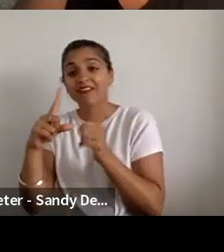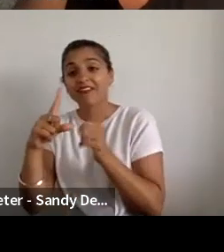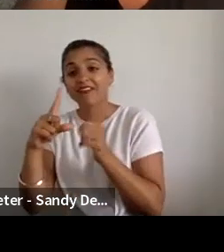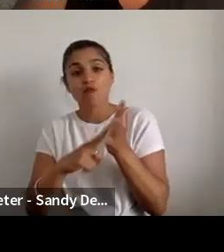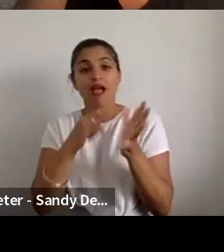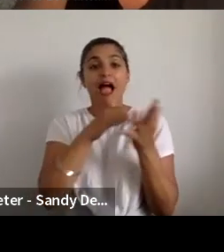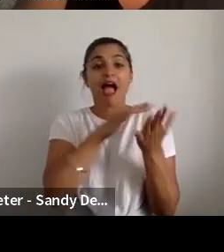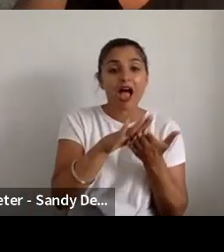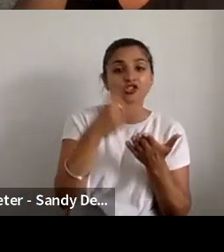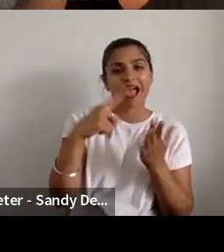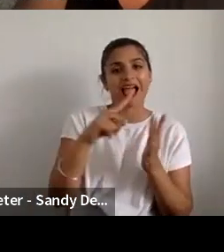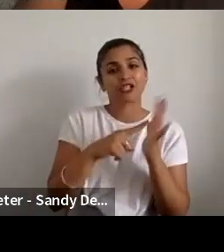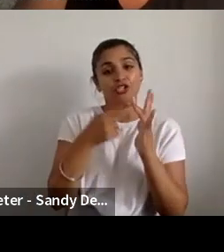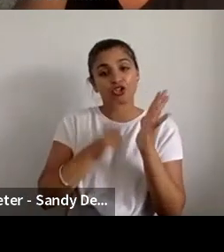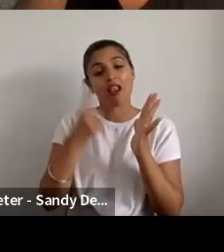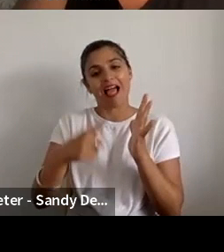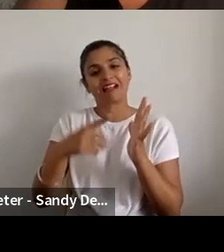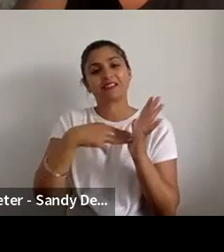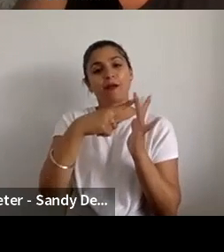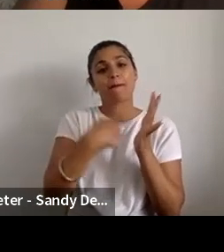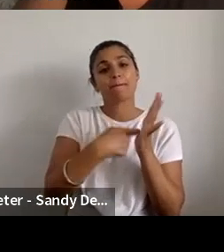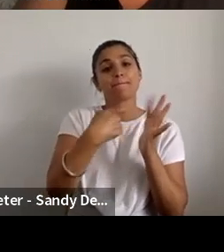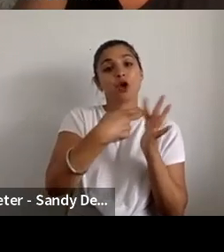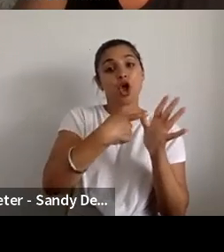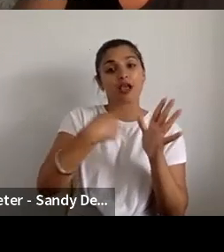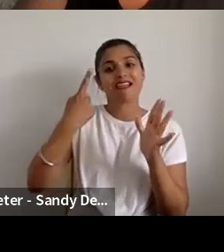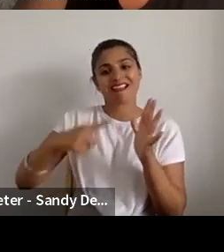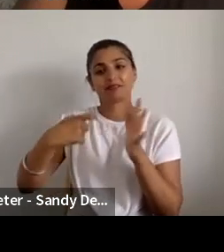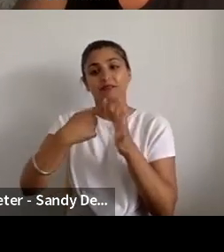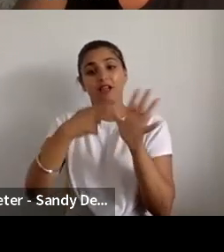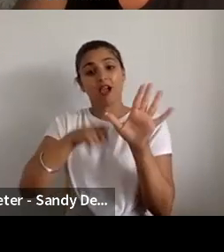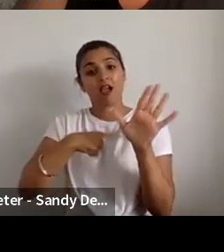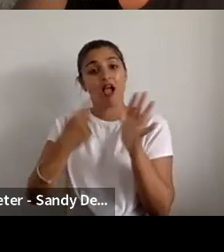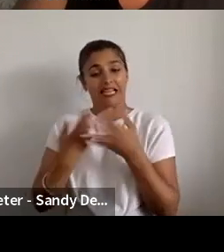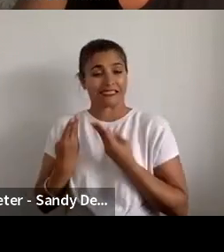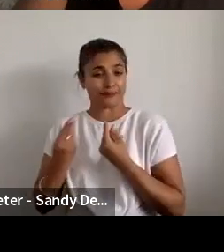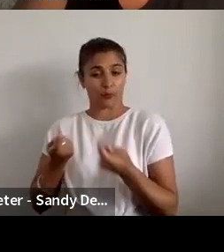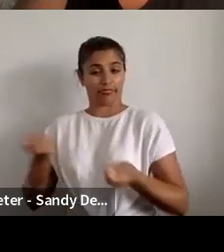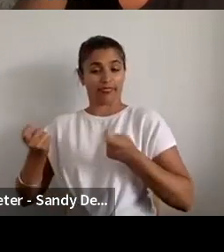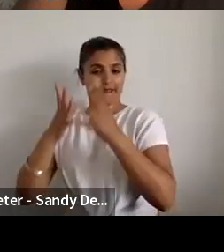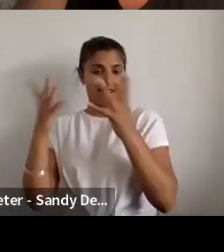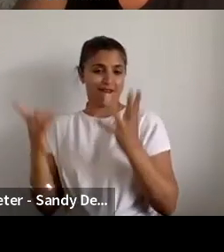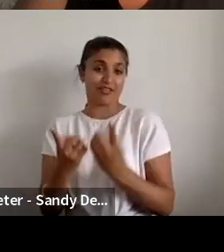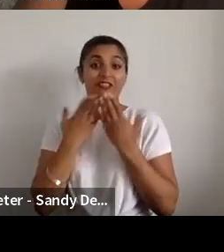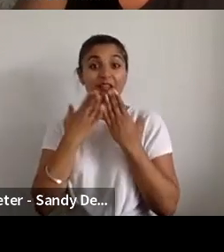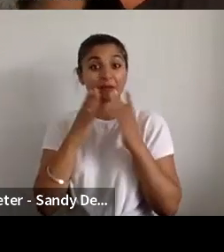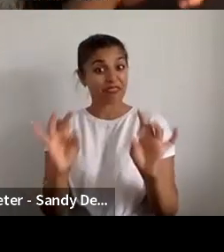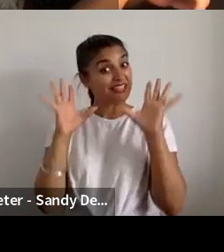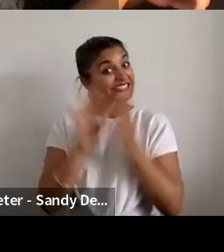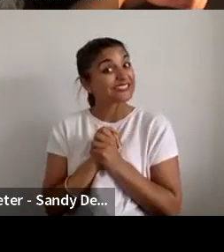John and behind the scenes Merker and Kaya for making it all run so smoothly. That's all, folks.